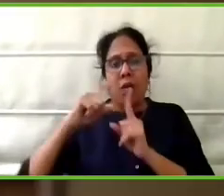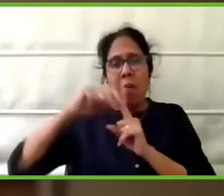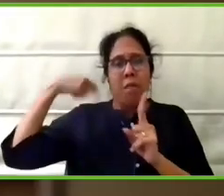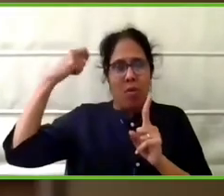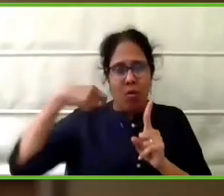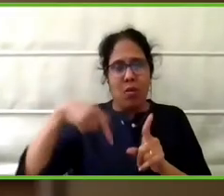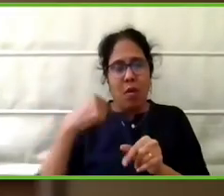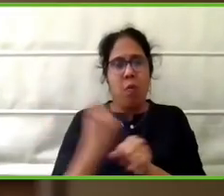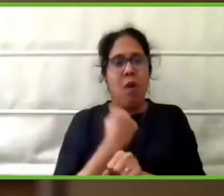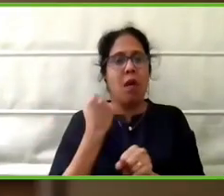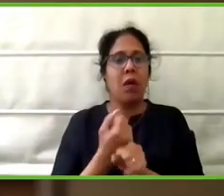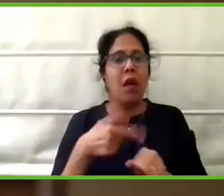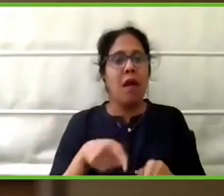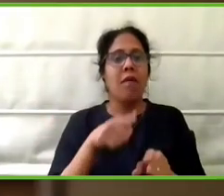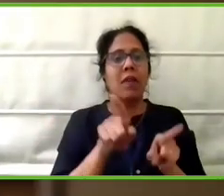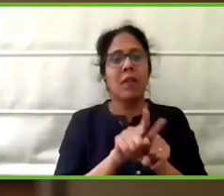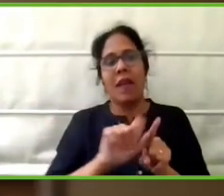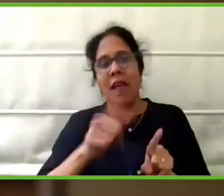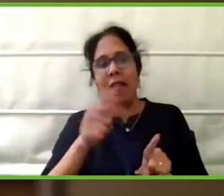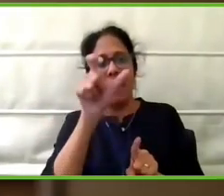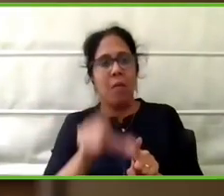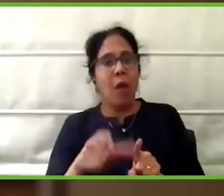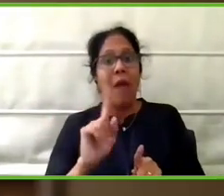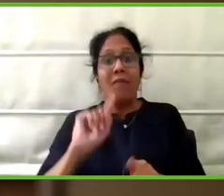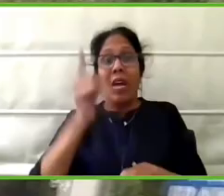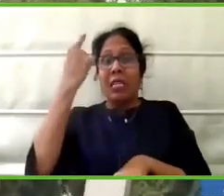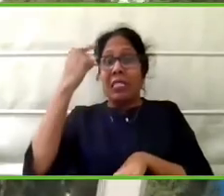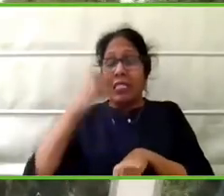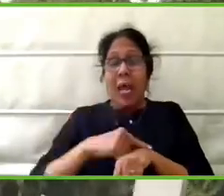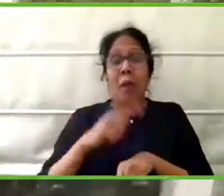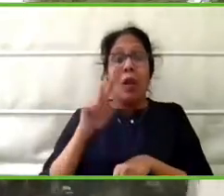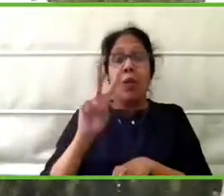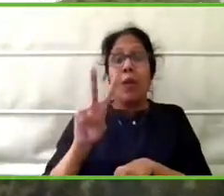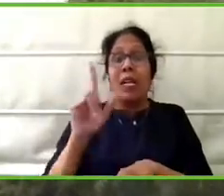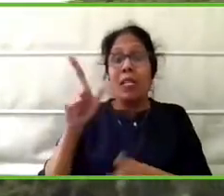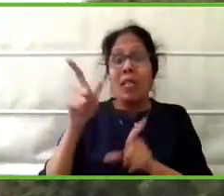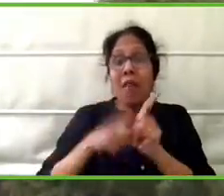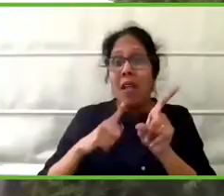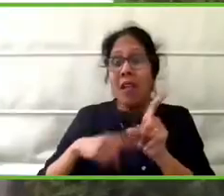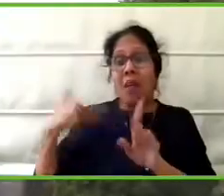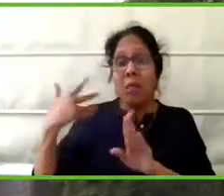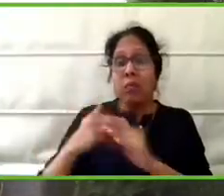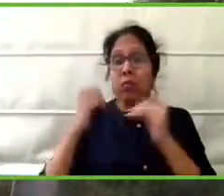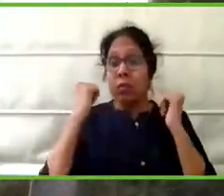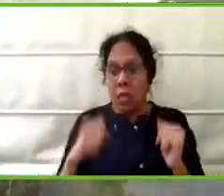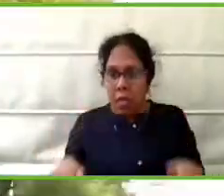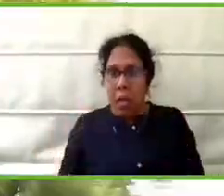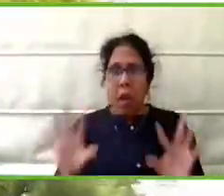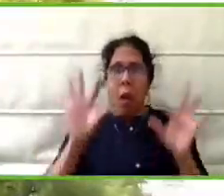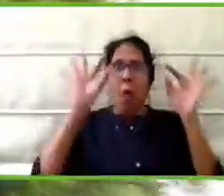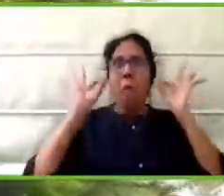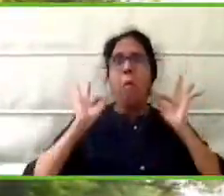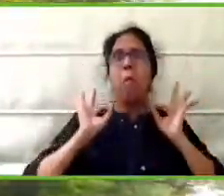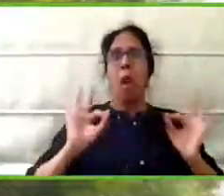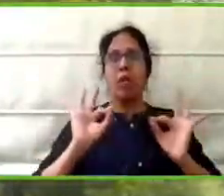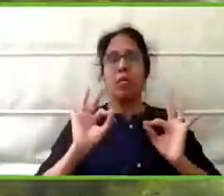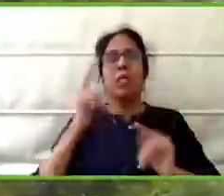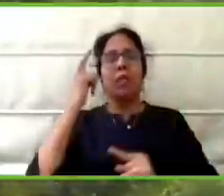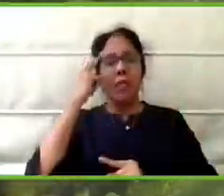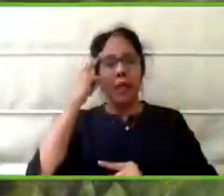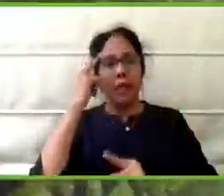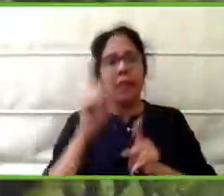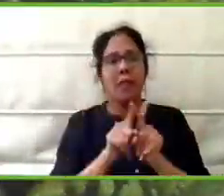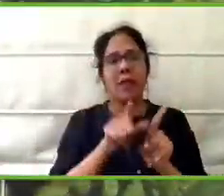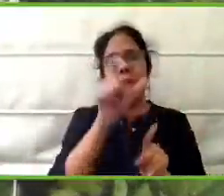It's the best India design wheelchair that I've sat on in 27 years. The first time the wheelchair, we have a lot of time. The